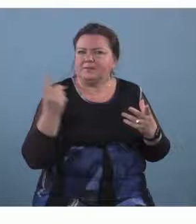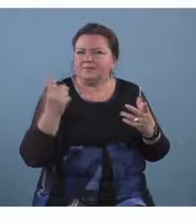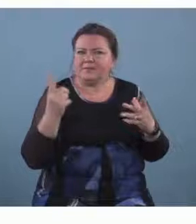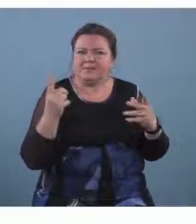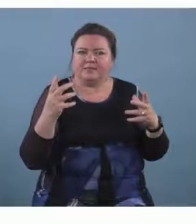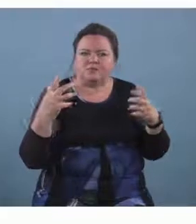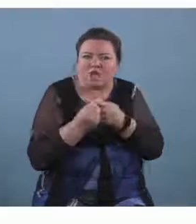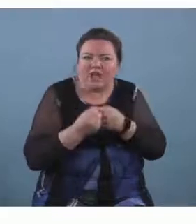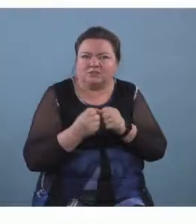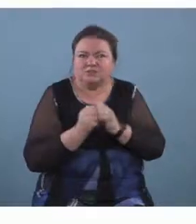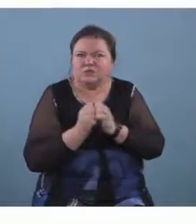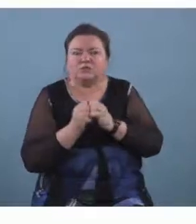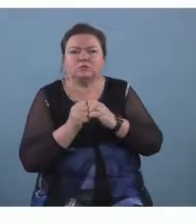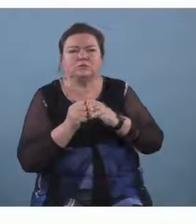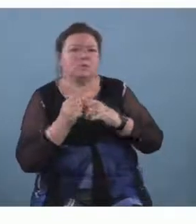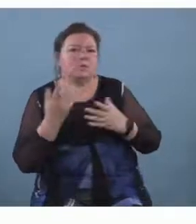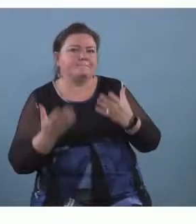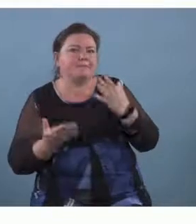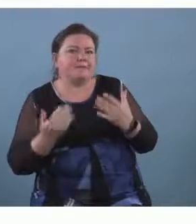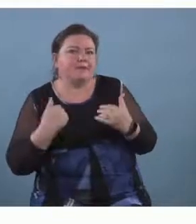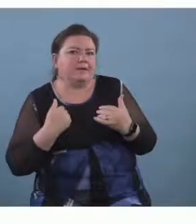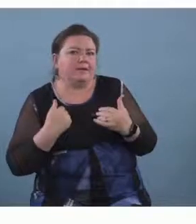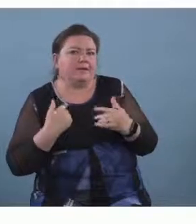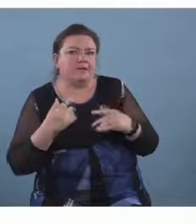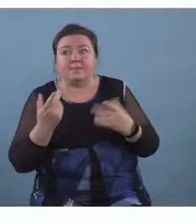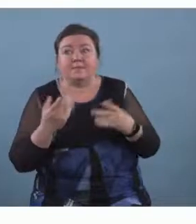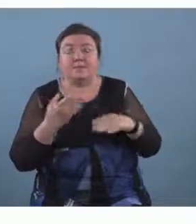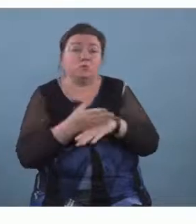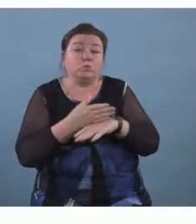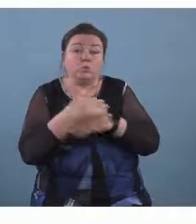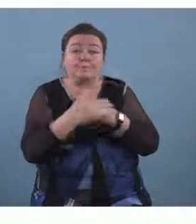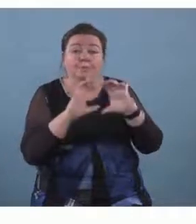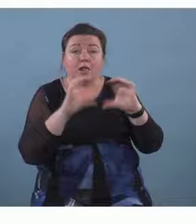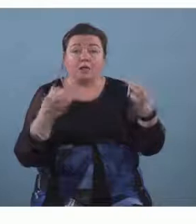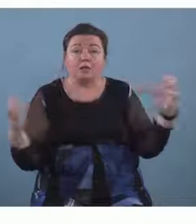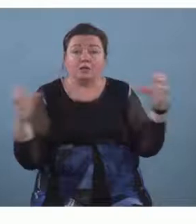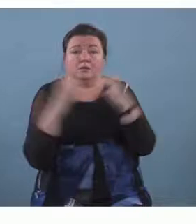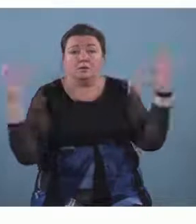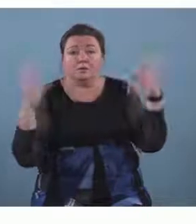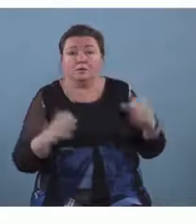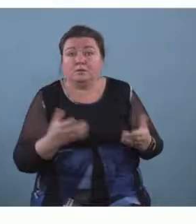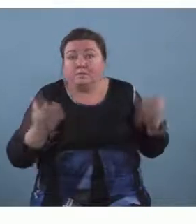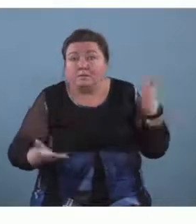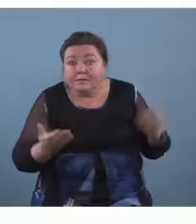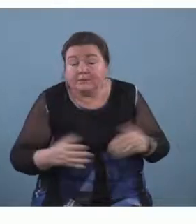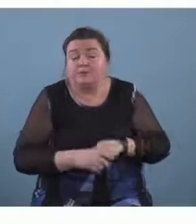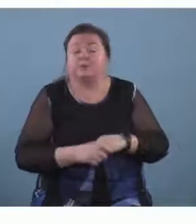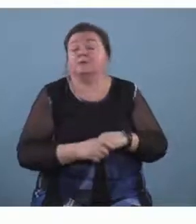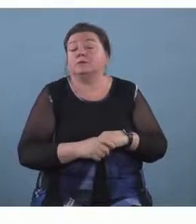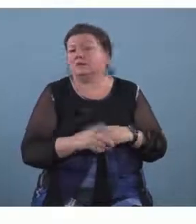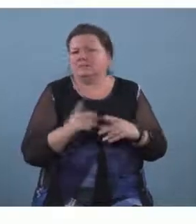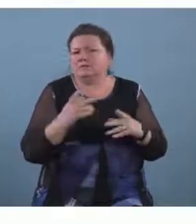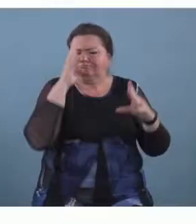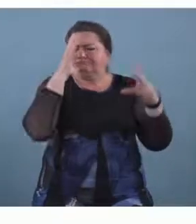um you know you have wooden blocks hitting together um again there's a creative